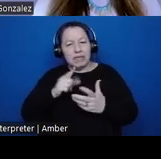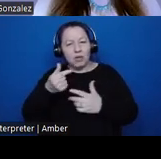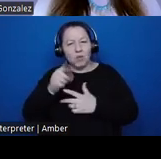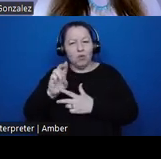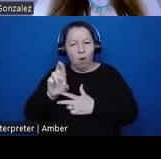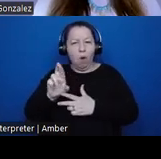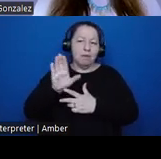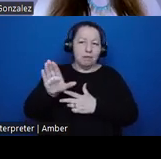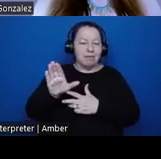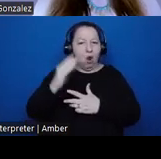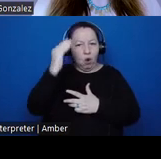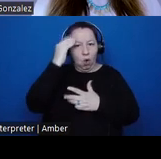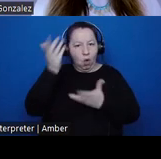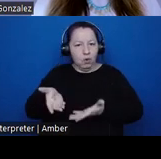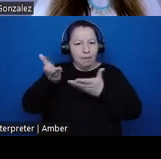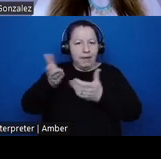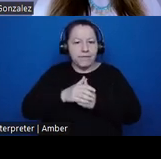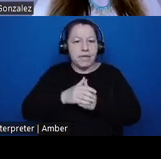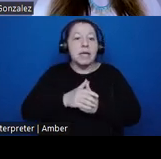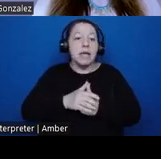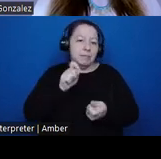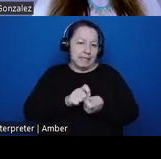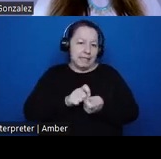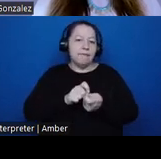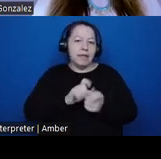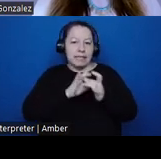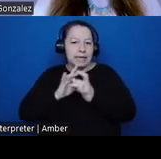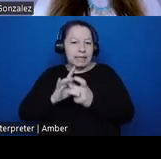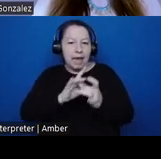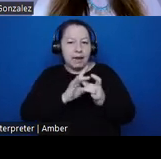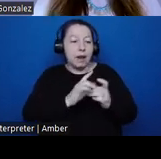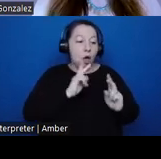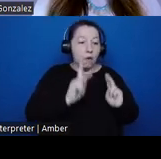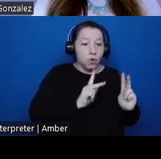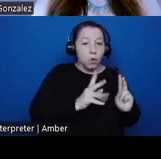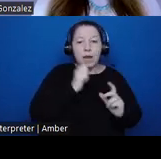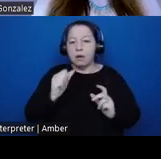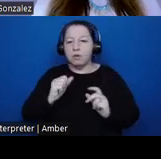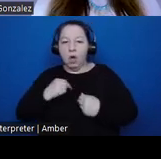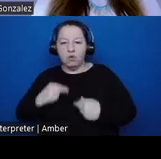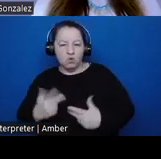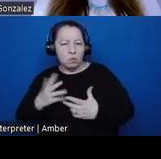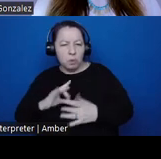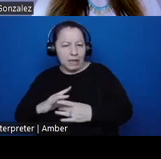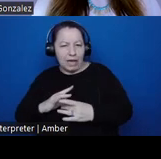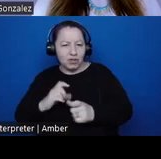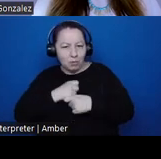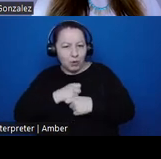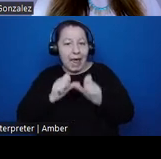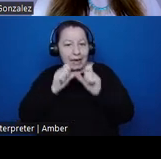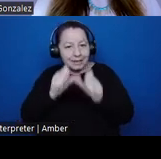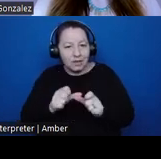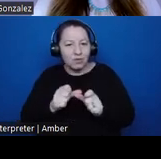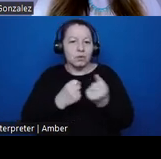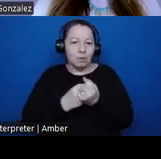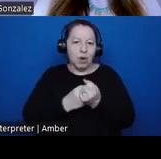interconnected web of human and non human relationships that created and which continue to sustain the tribal community.